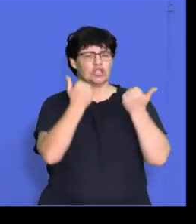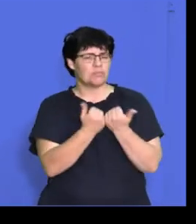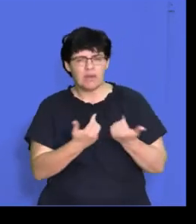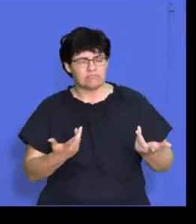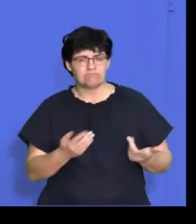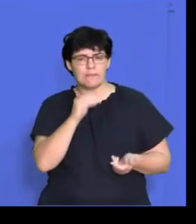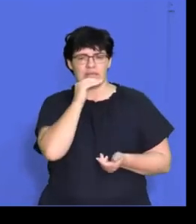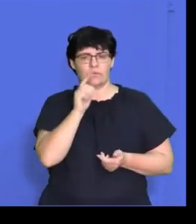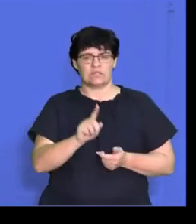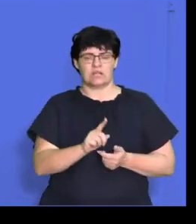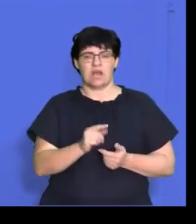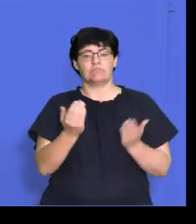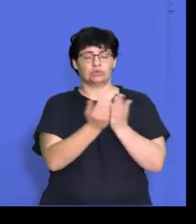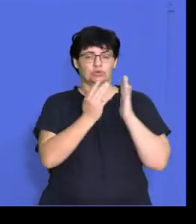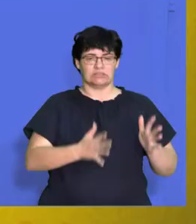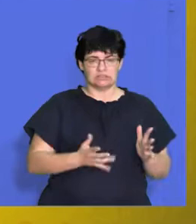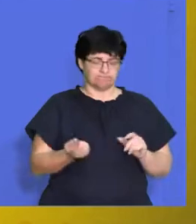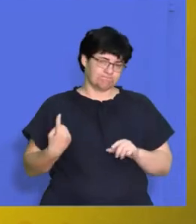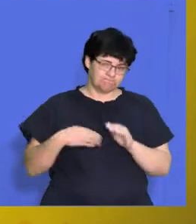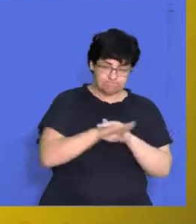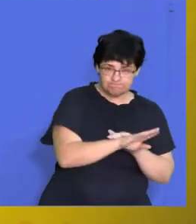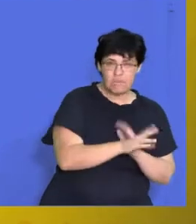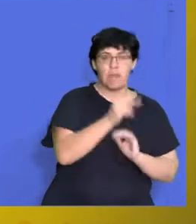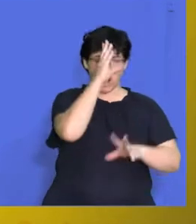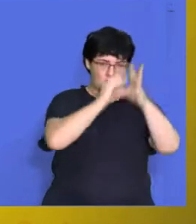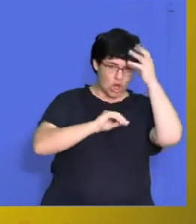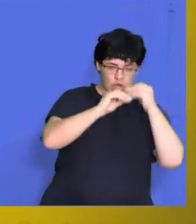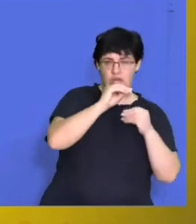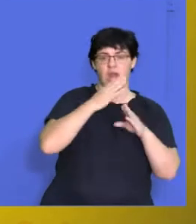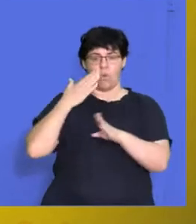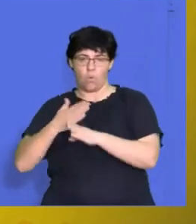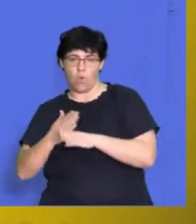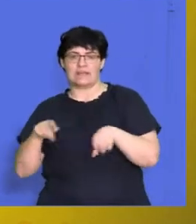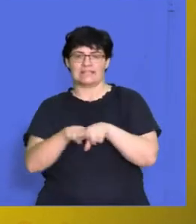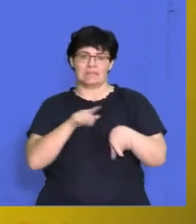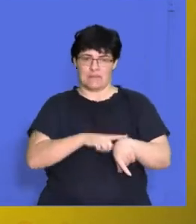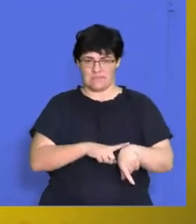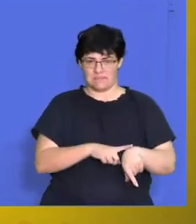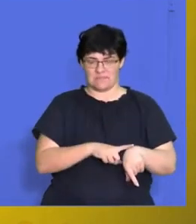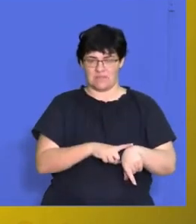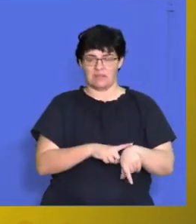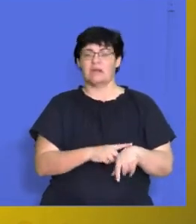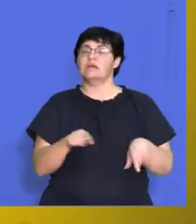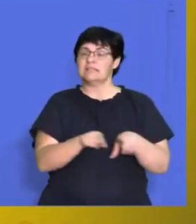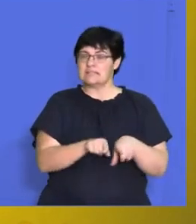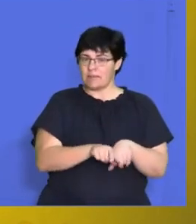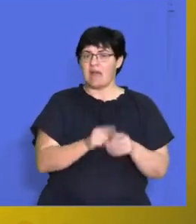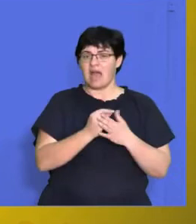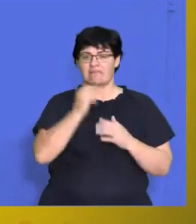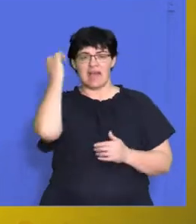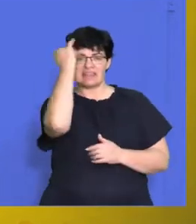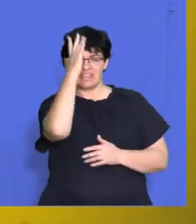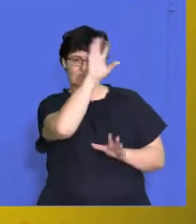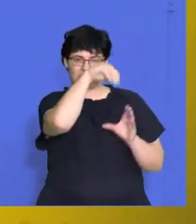potentially a student might come in and they can learn on the job. There's also a theory